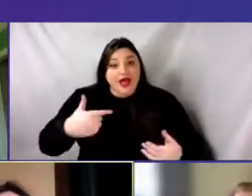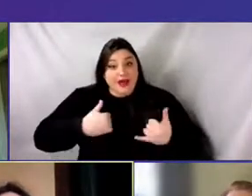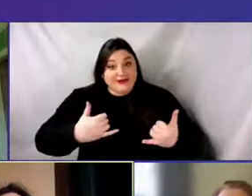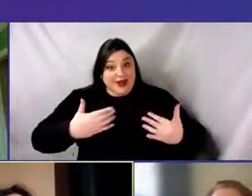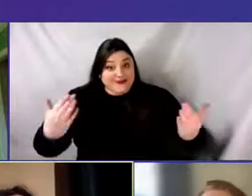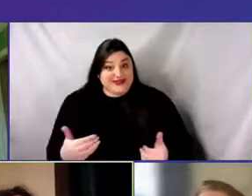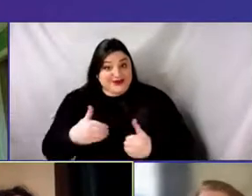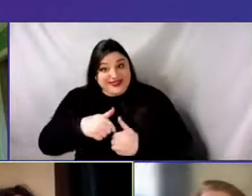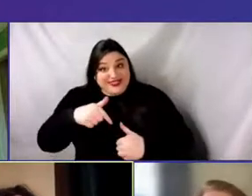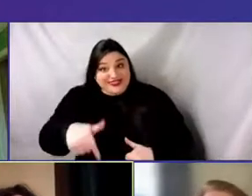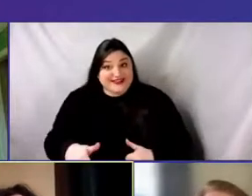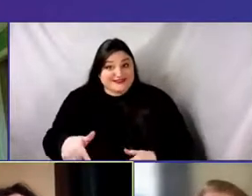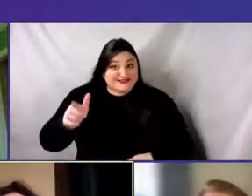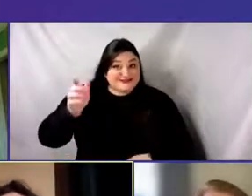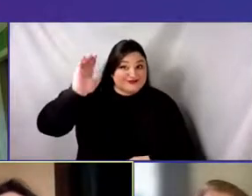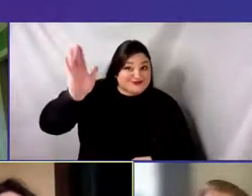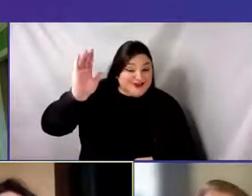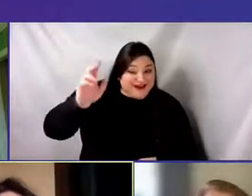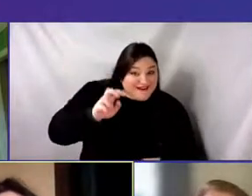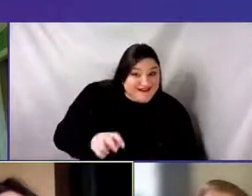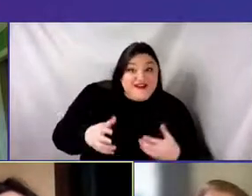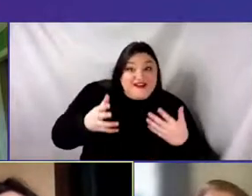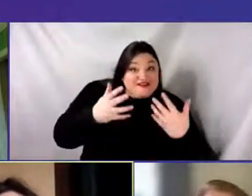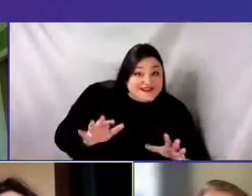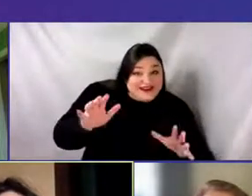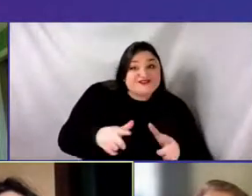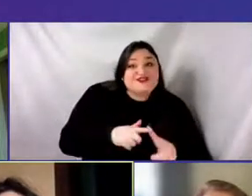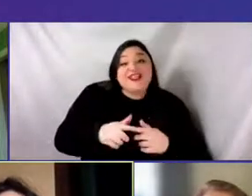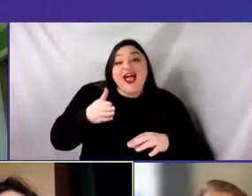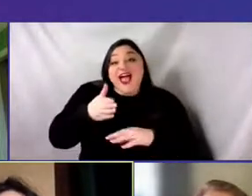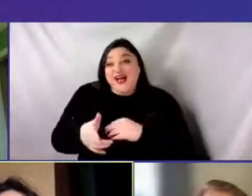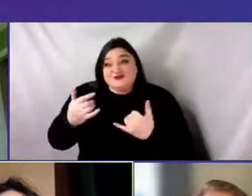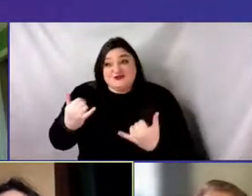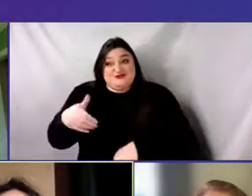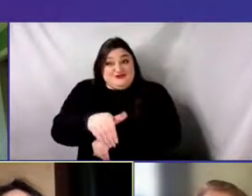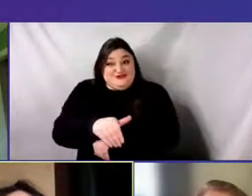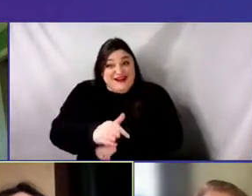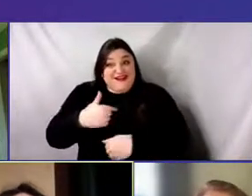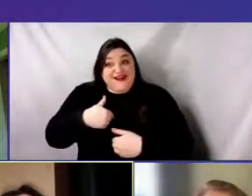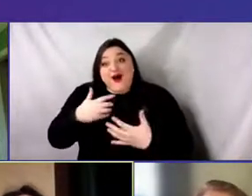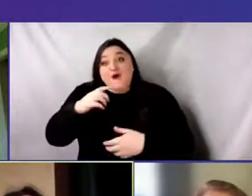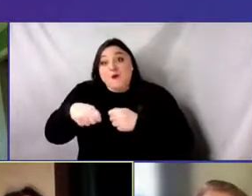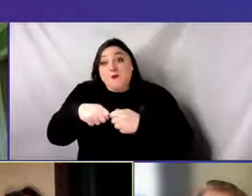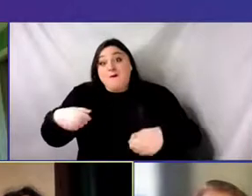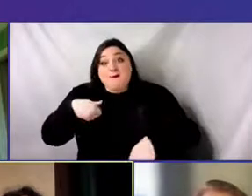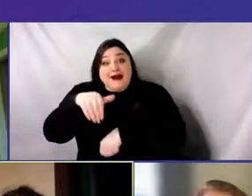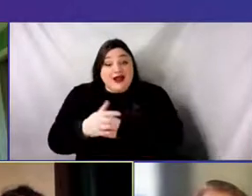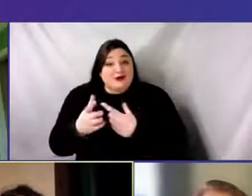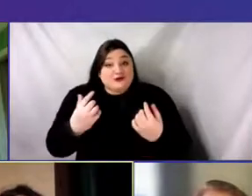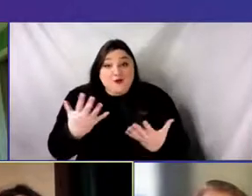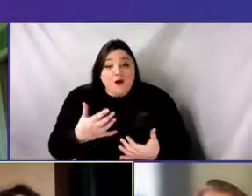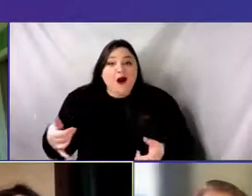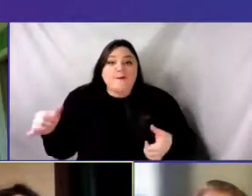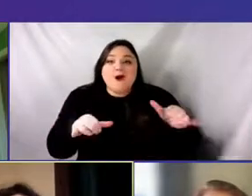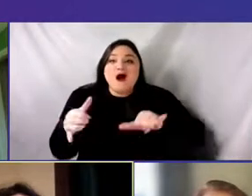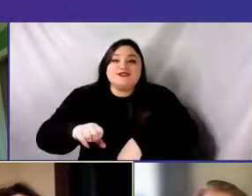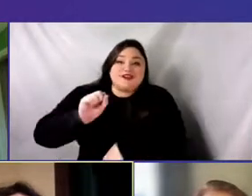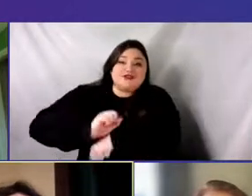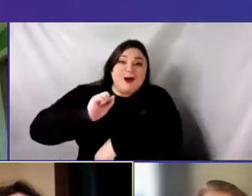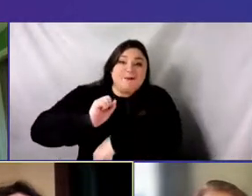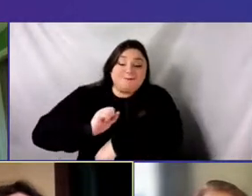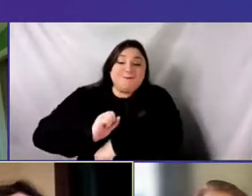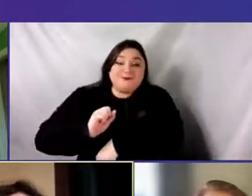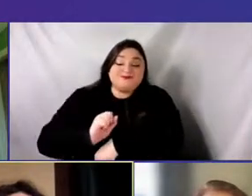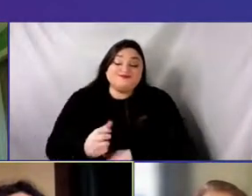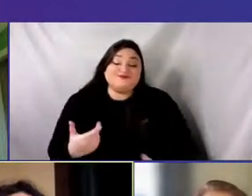Um, and then I have a bartending shift right after this ends. So, uh, I also come to this panel,